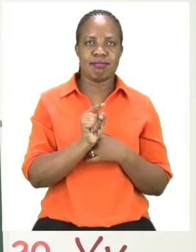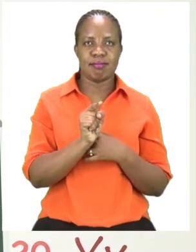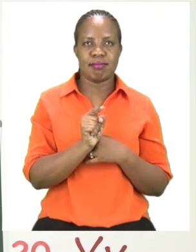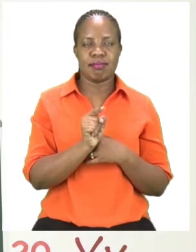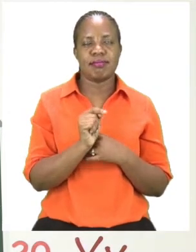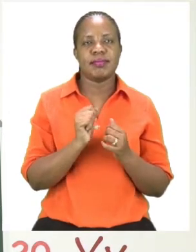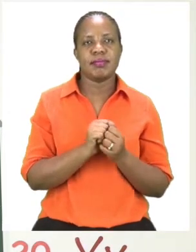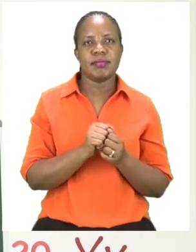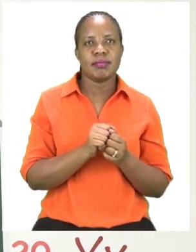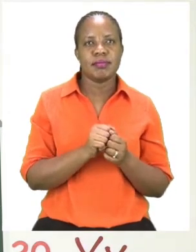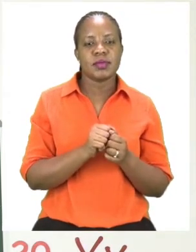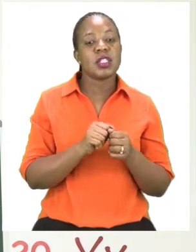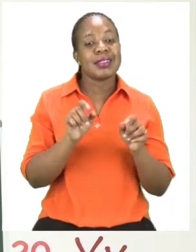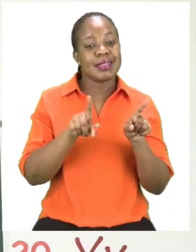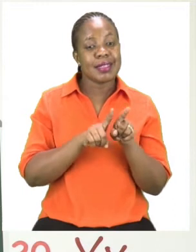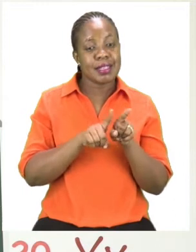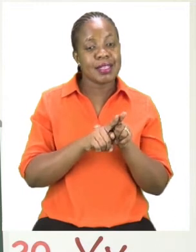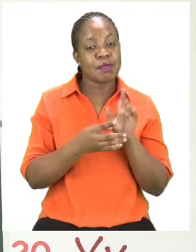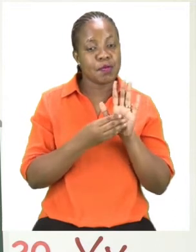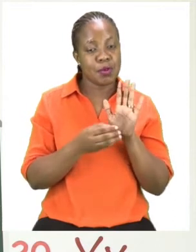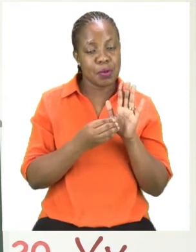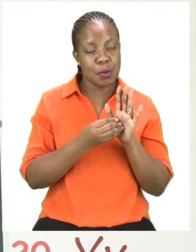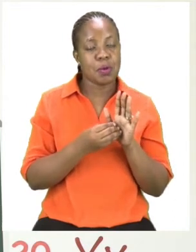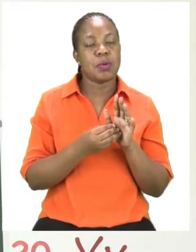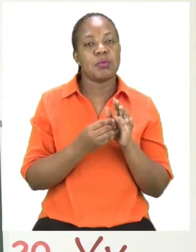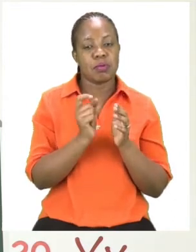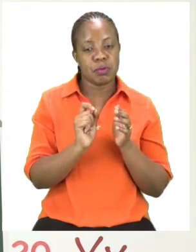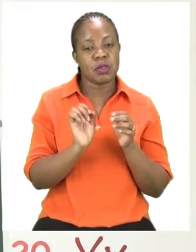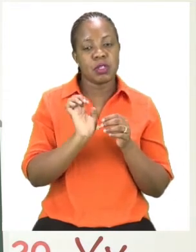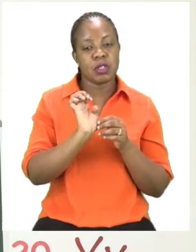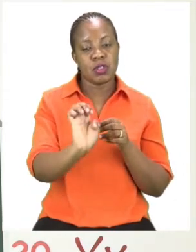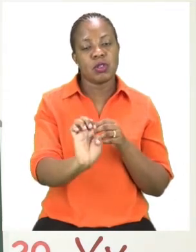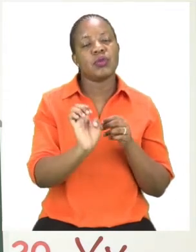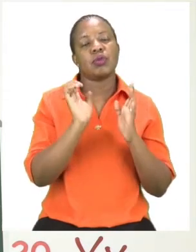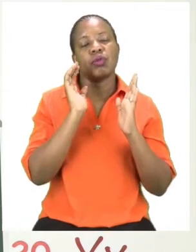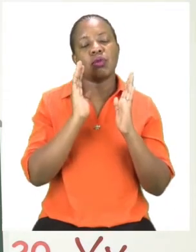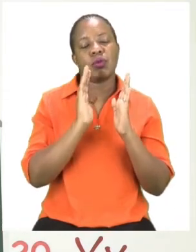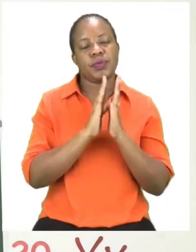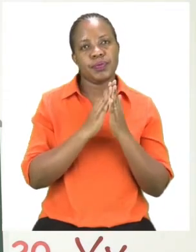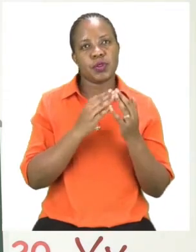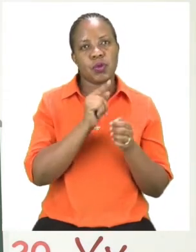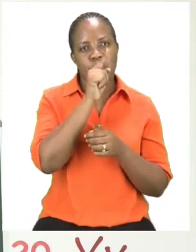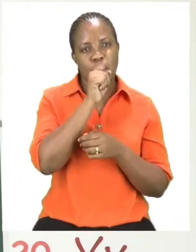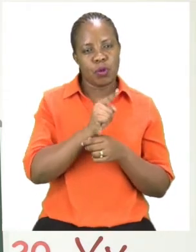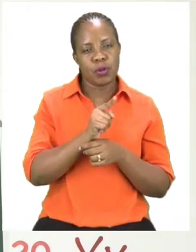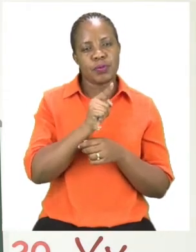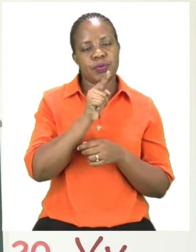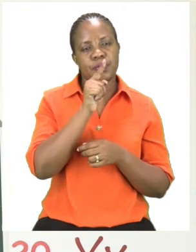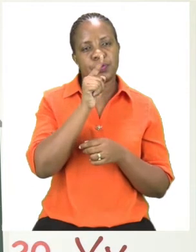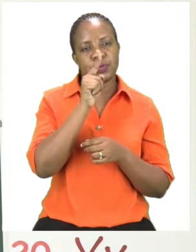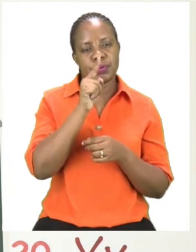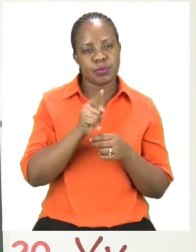book, me on the board. Let's go. One, two, three,